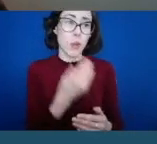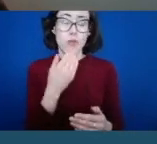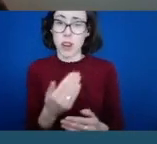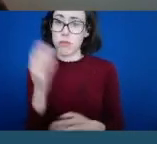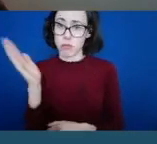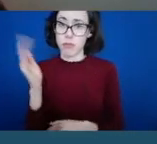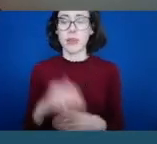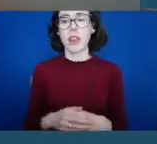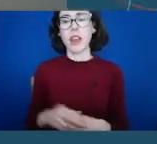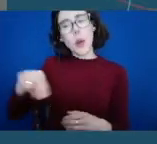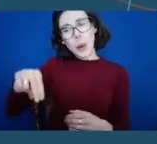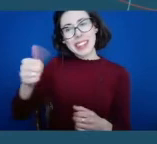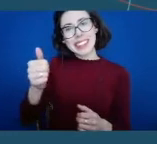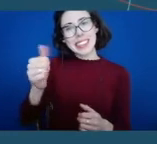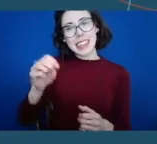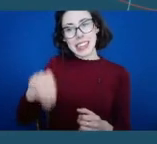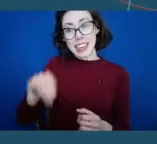you might like to say a few closing words.